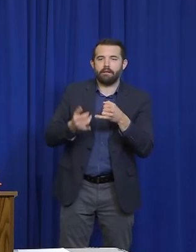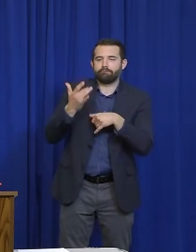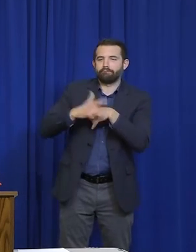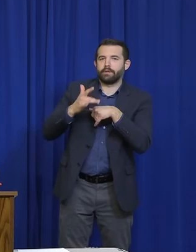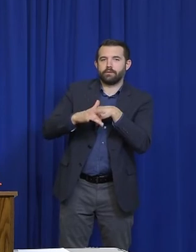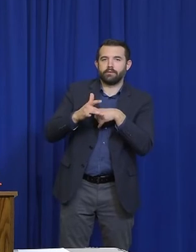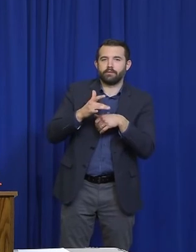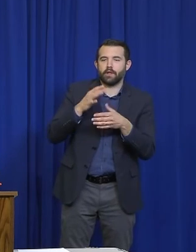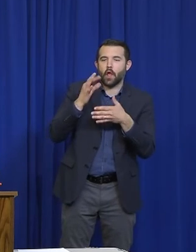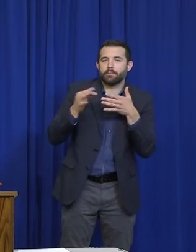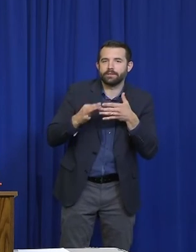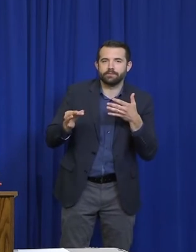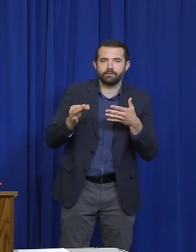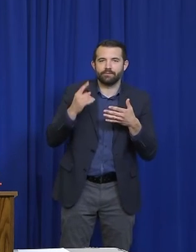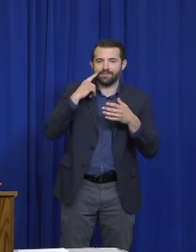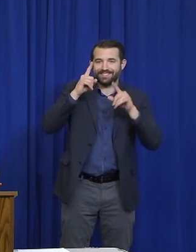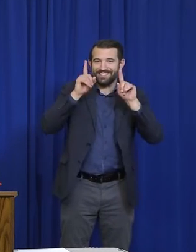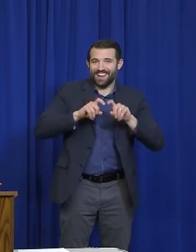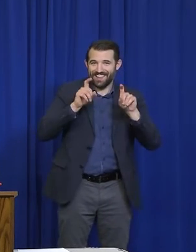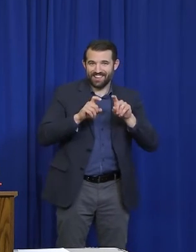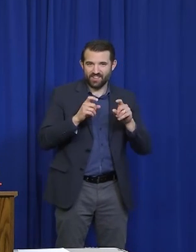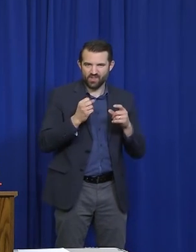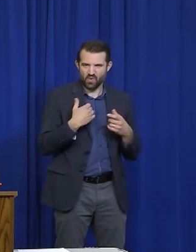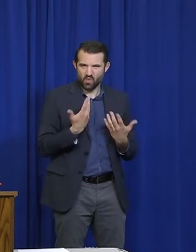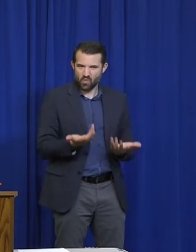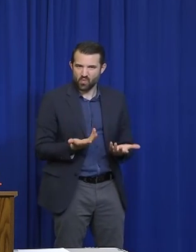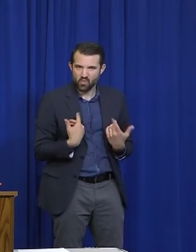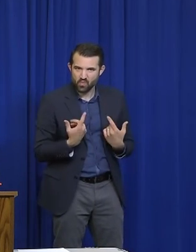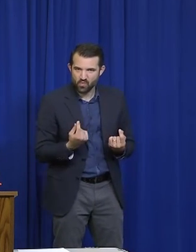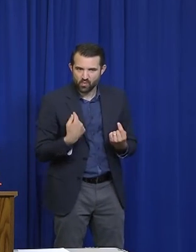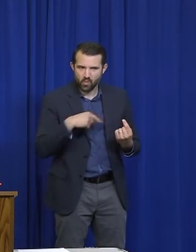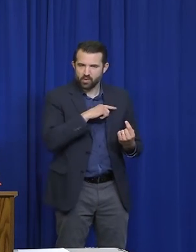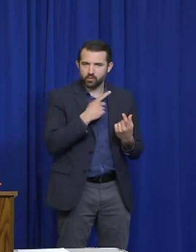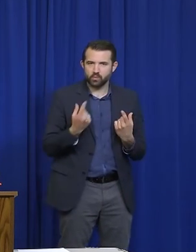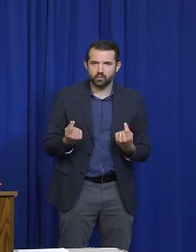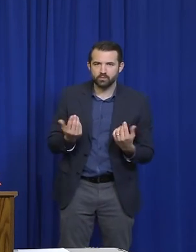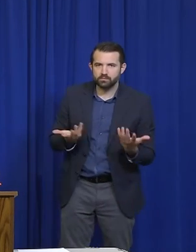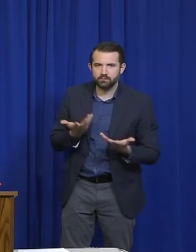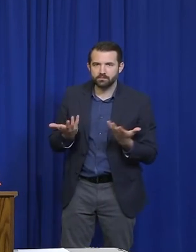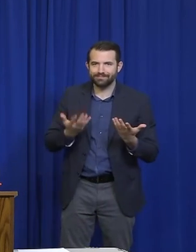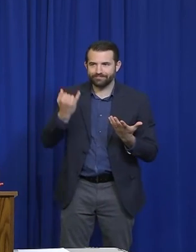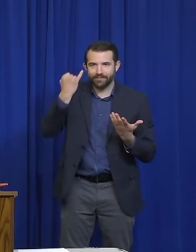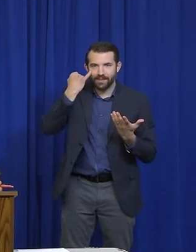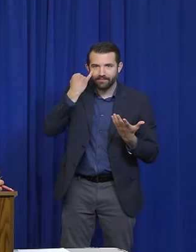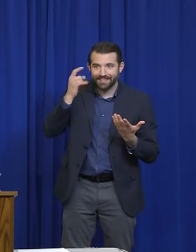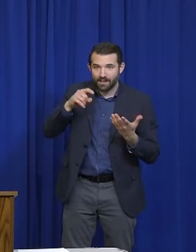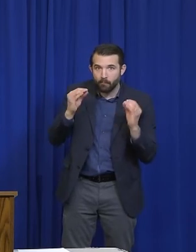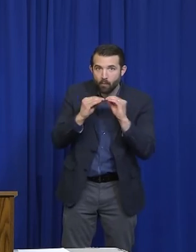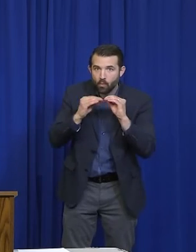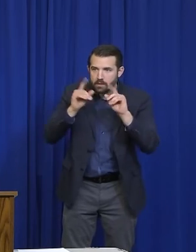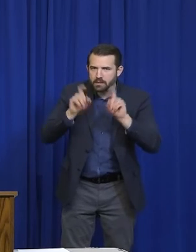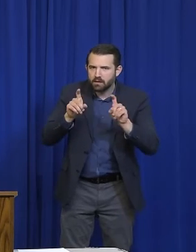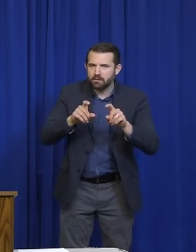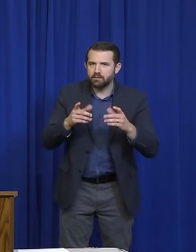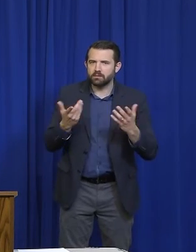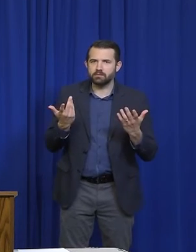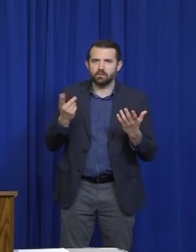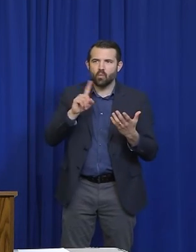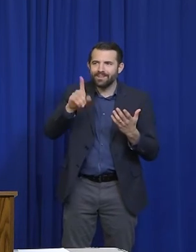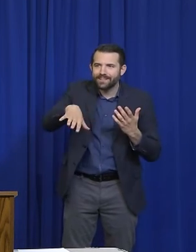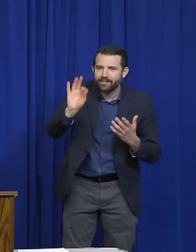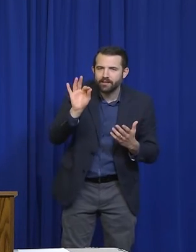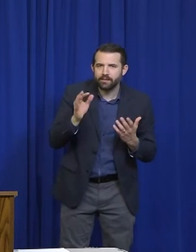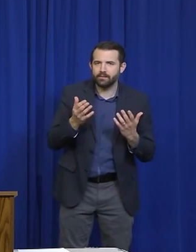Maine go if it does suddenly need or feels the need to expand testing capacity? And then the second question is for